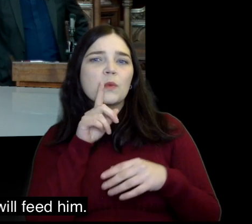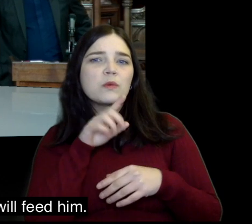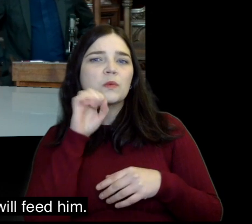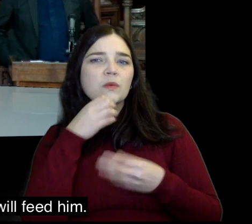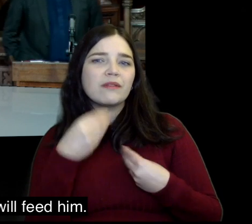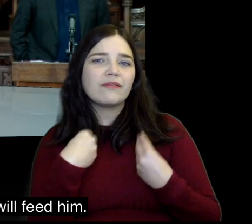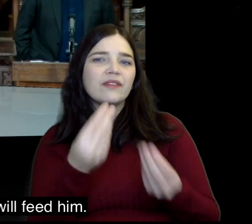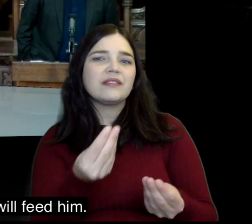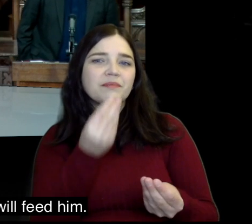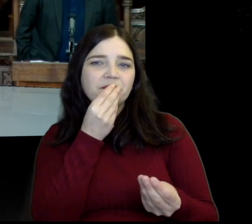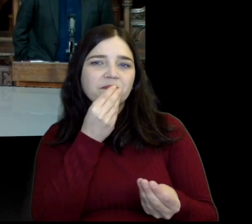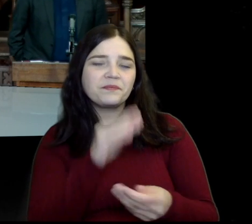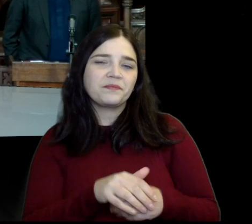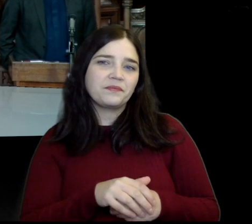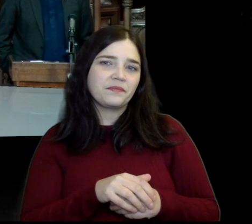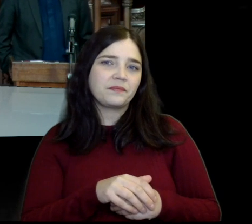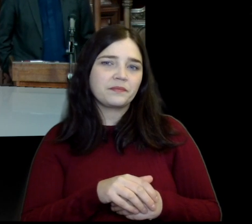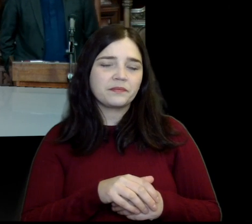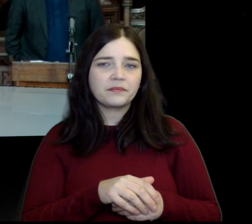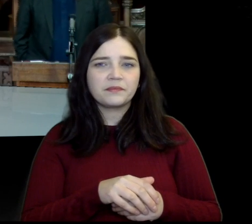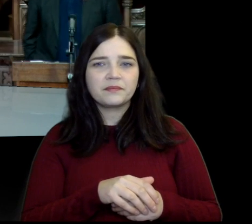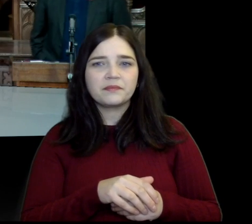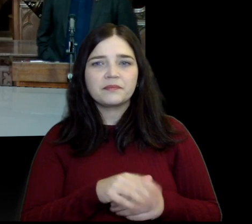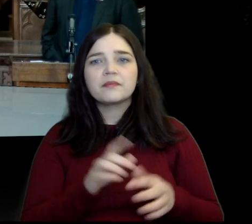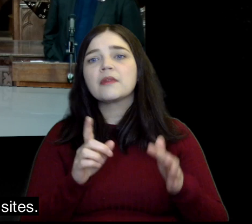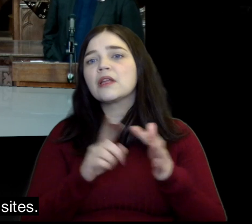and there the widow will feed him